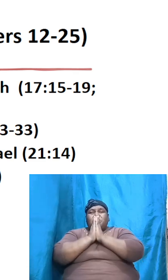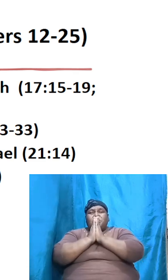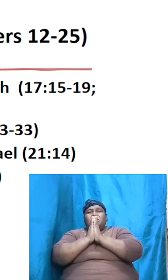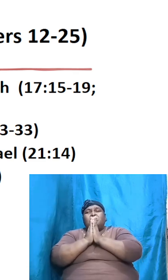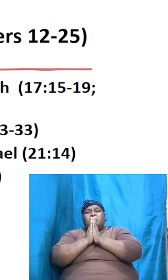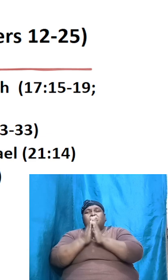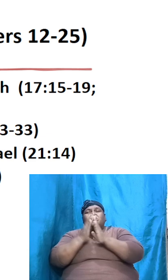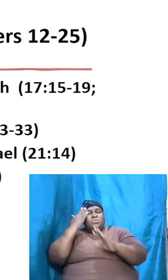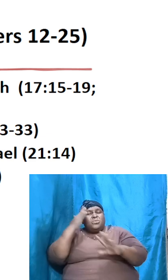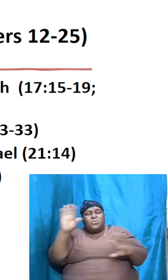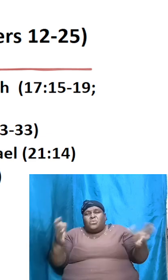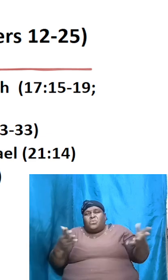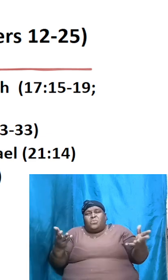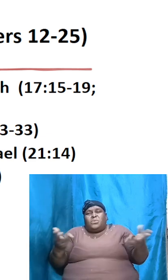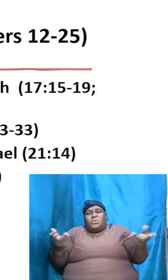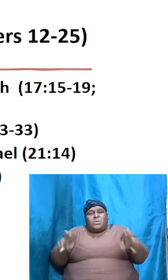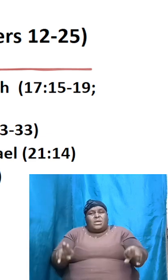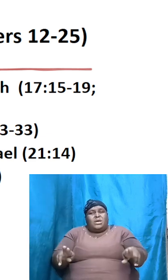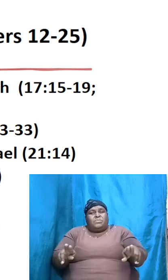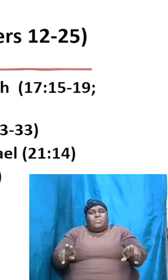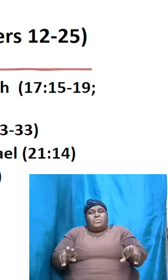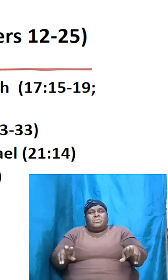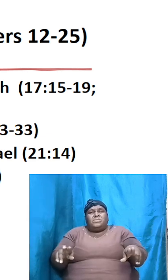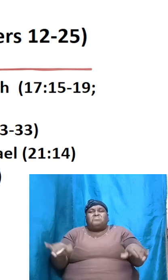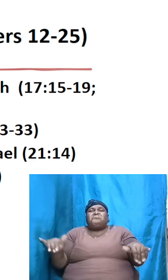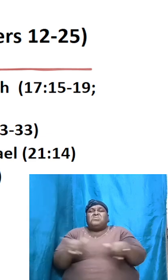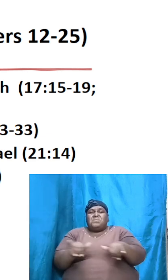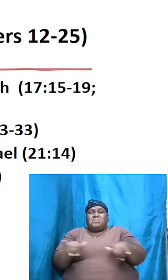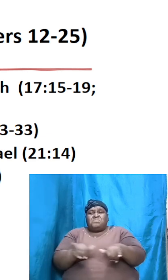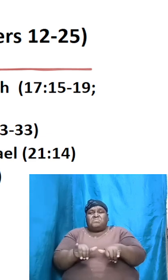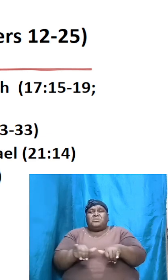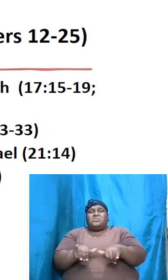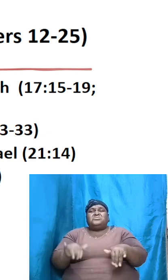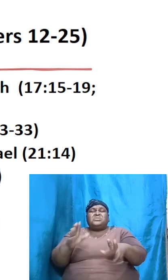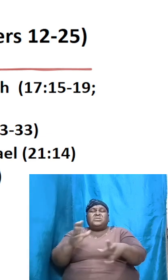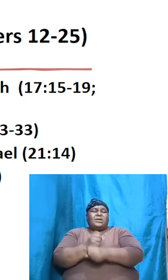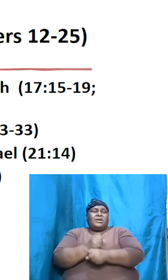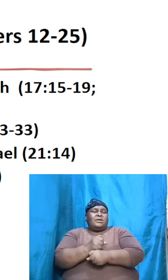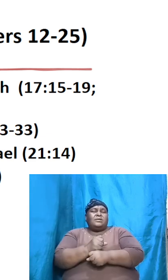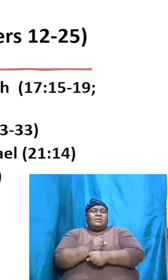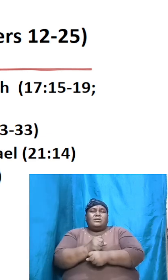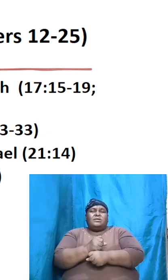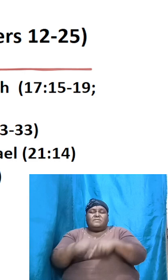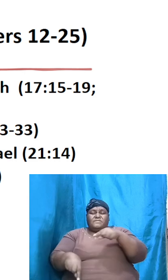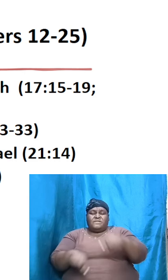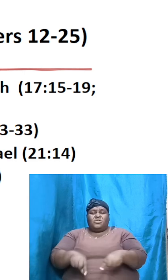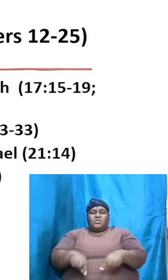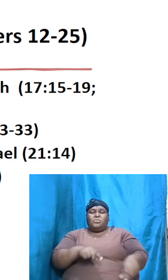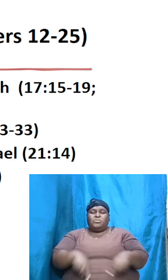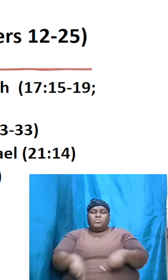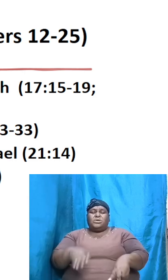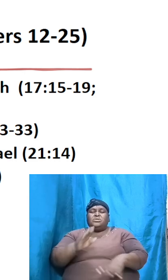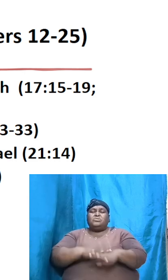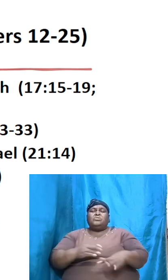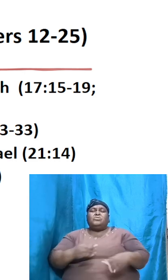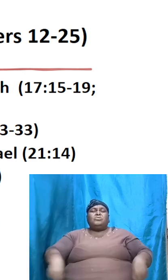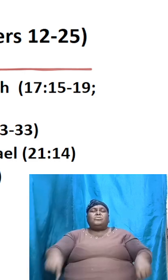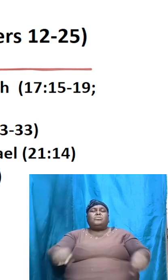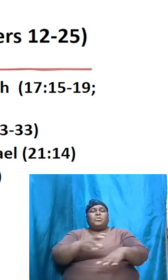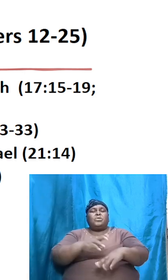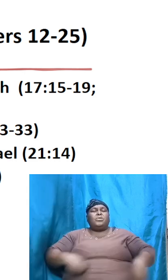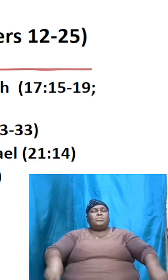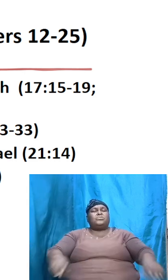out of it of course we expect measures to be taken and the feet to be placed on the ground to curtail what is happening